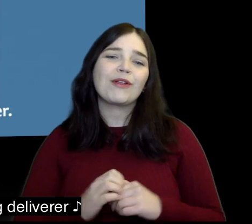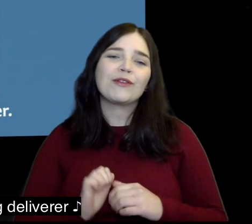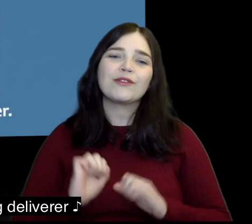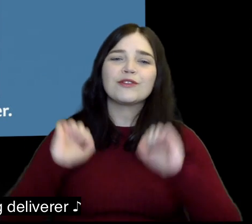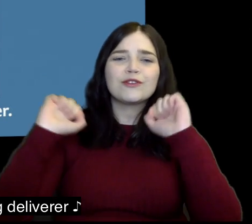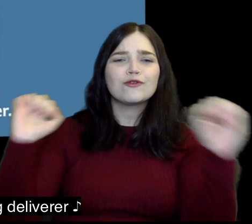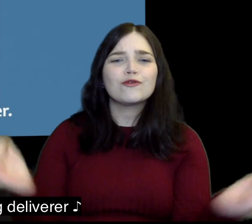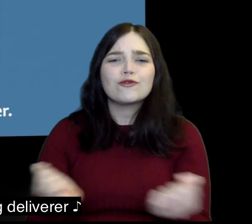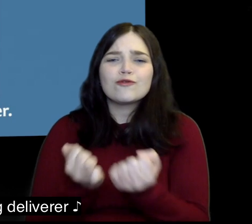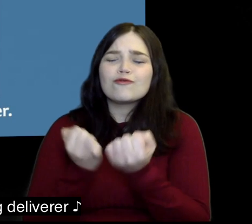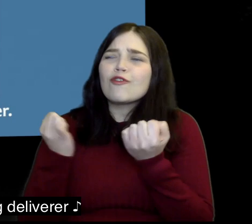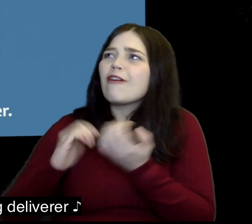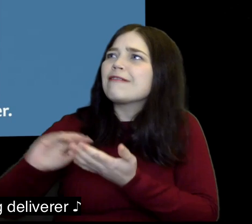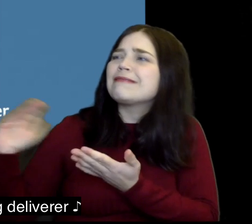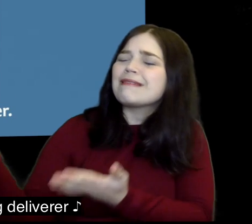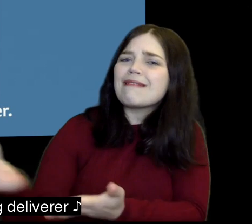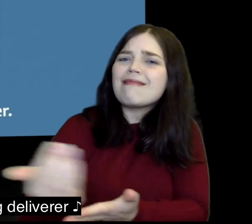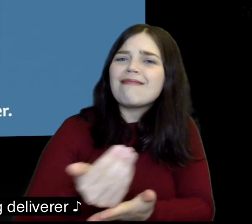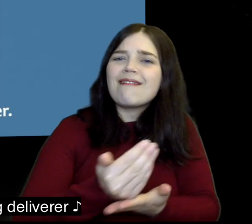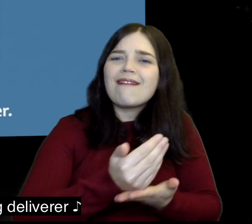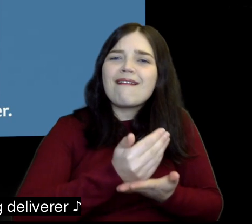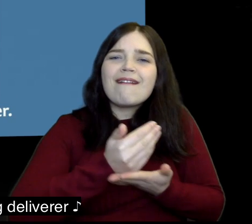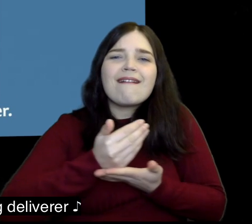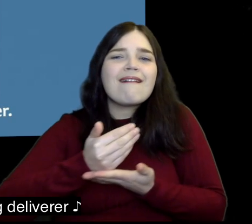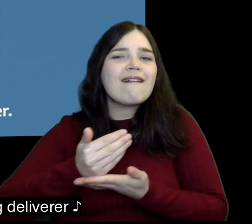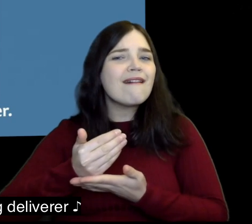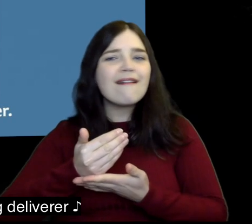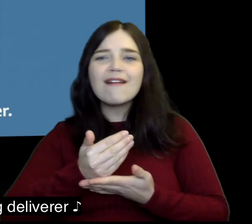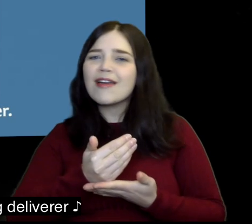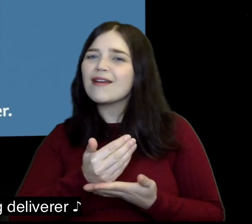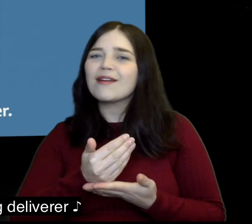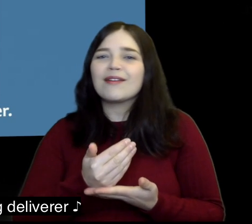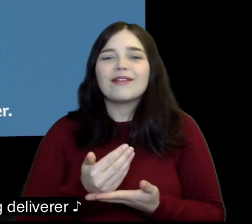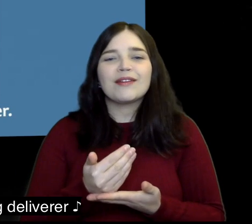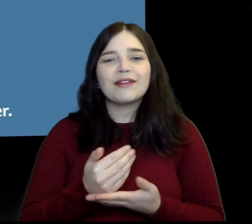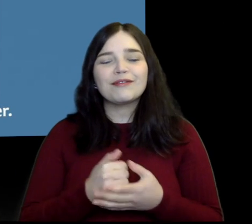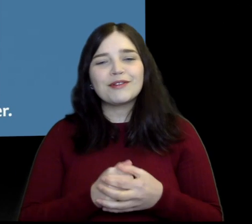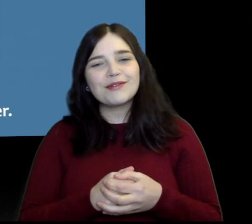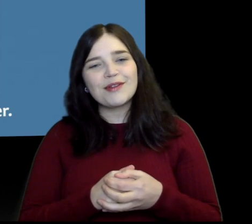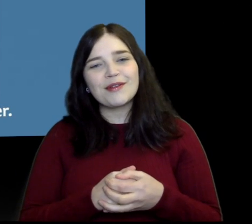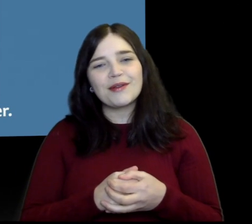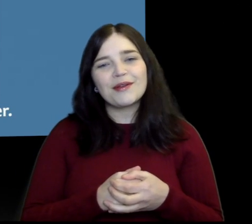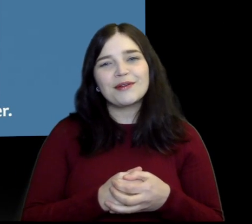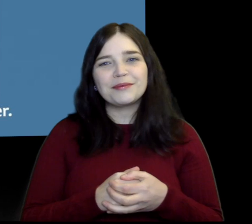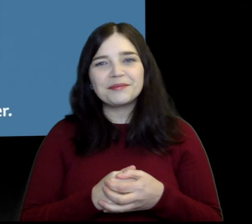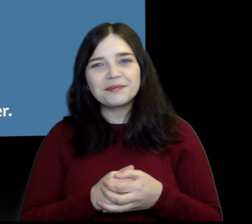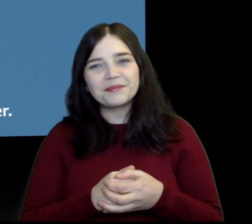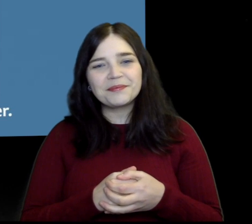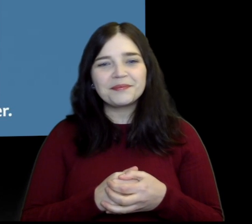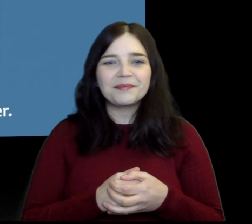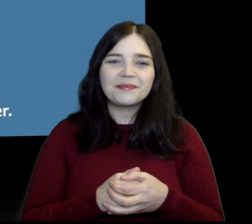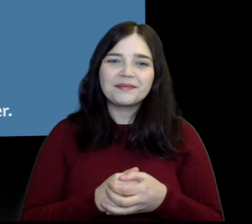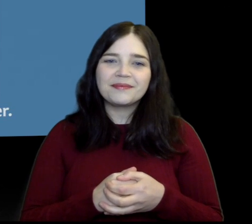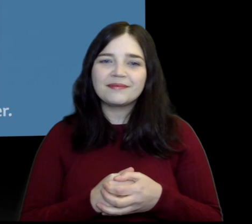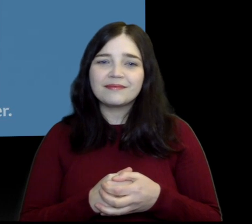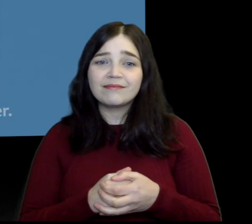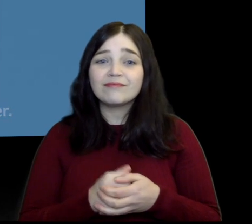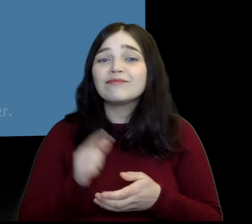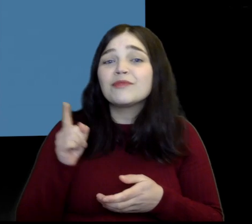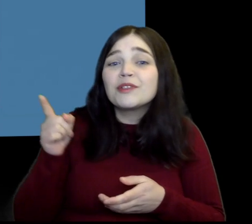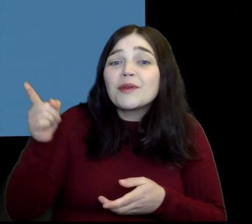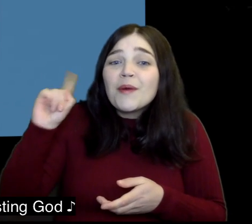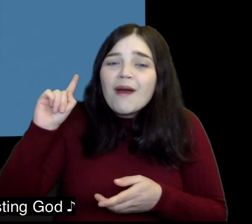Our hope, our strong deliverer